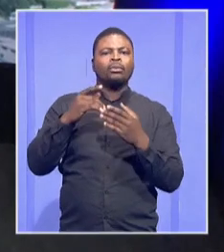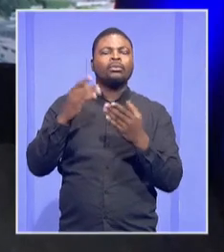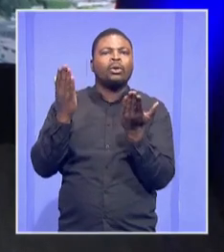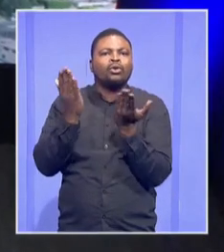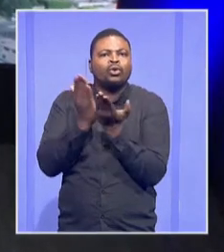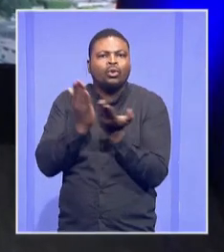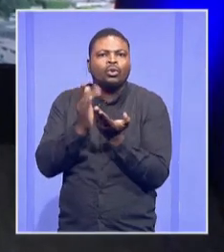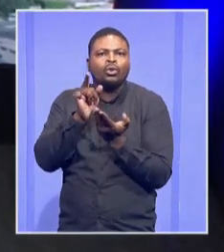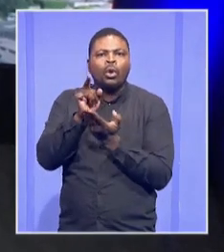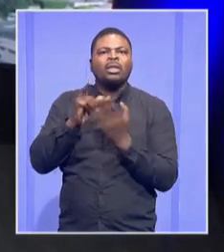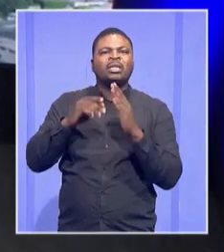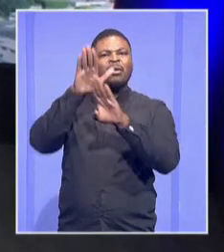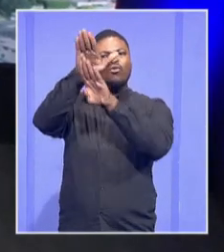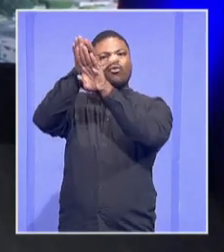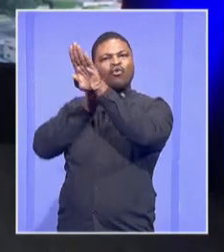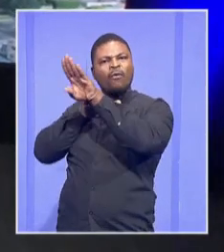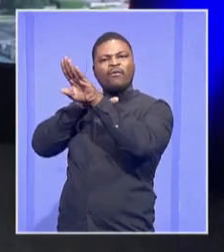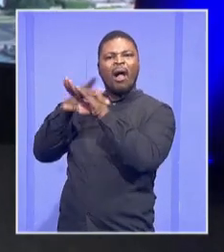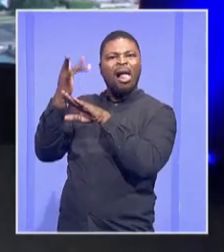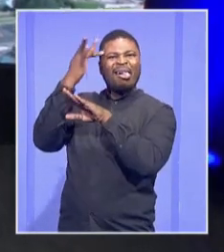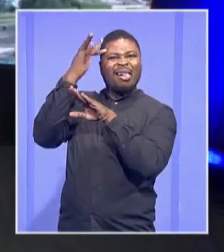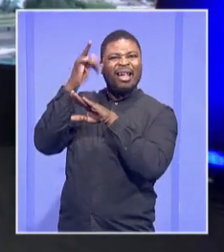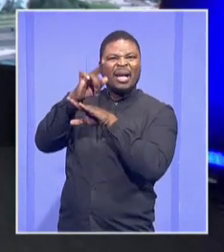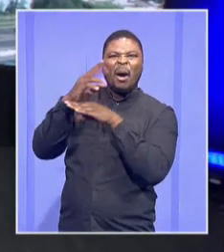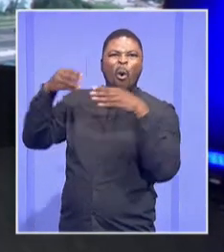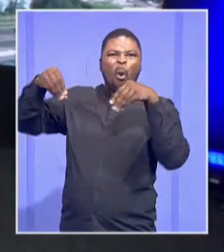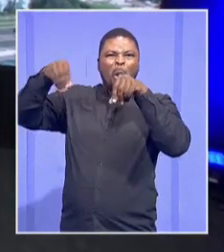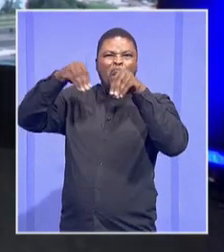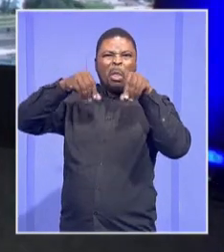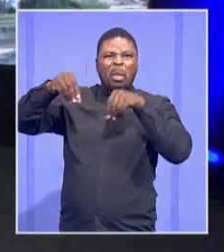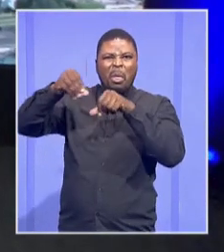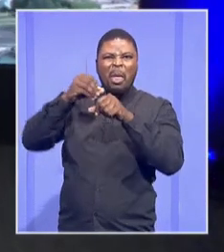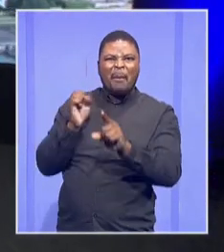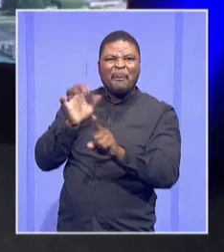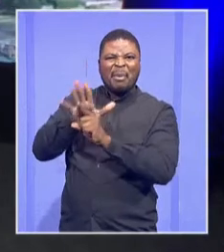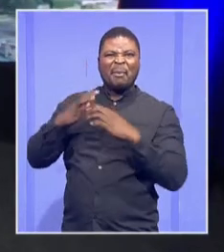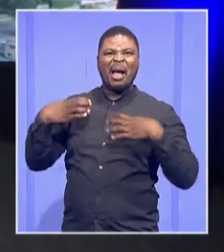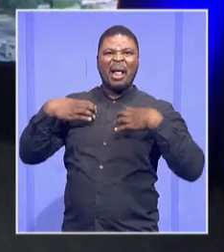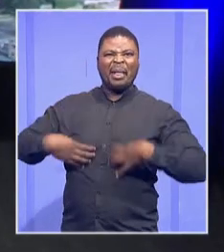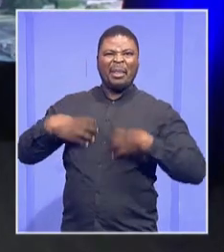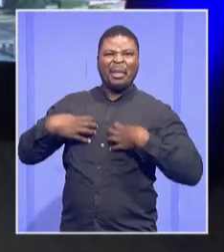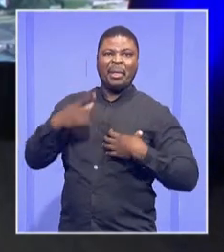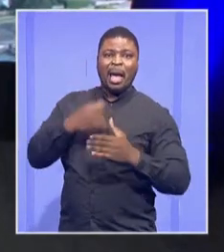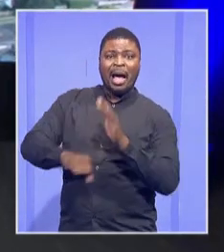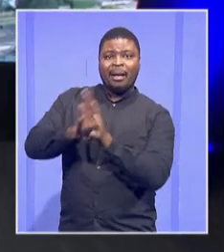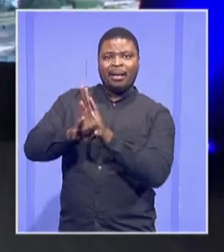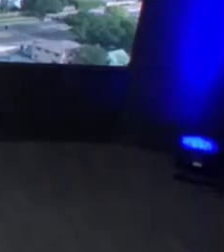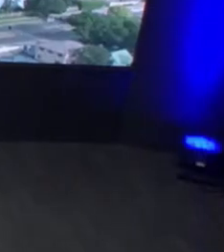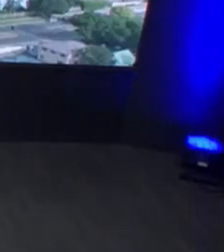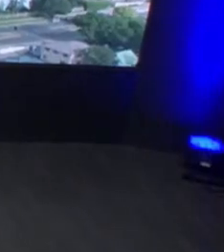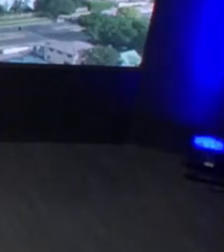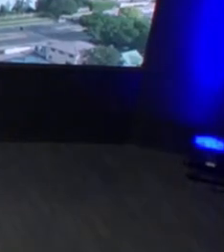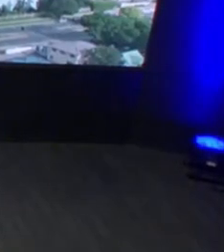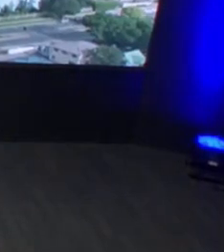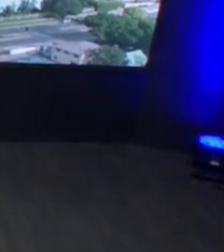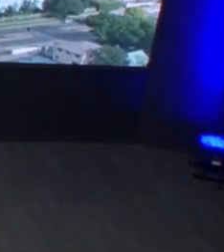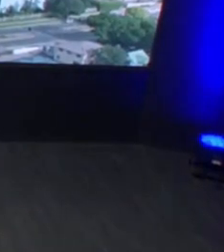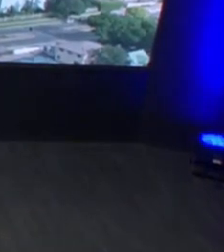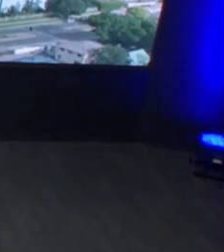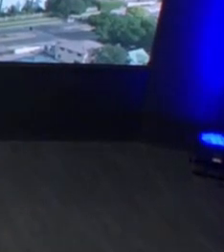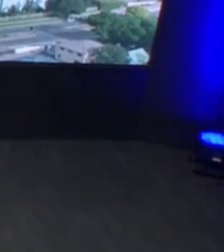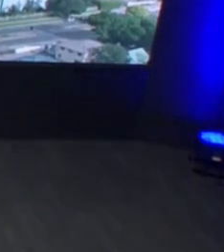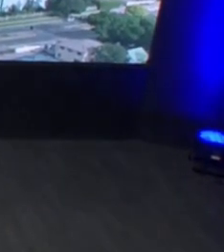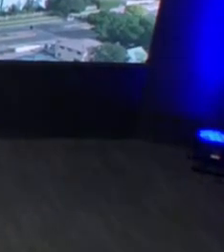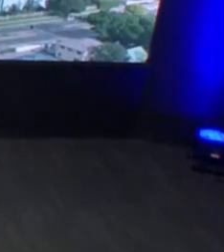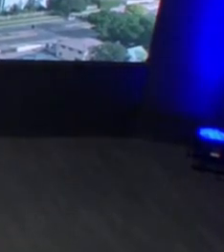asbestos, as unsafe schools have also been identified. Also 2,478, that's the number of